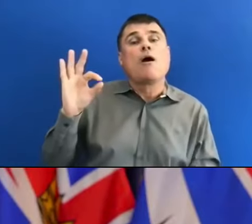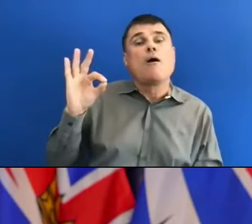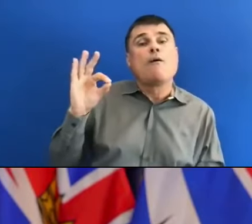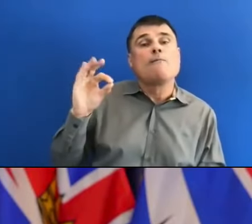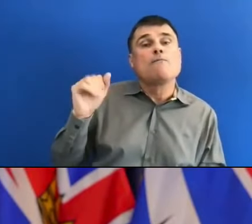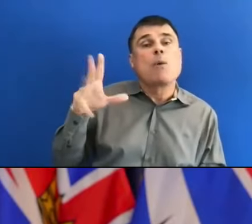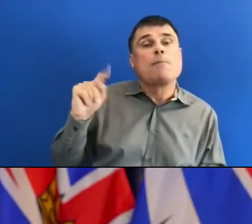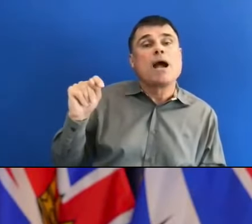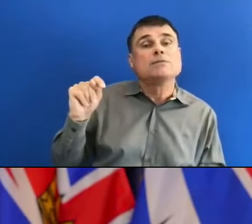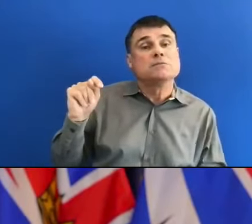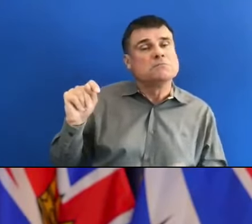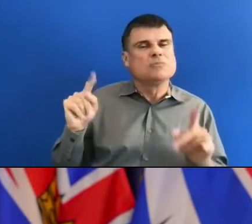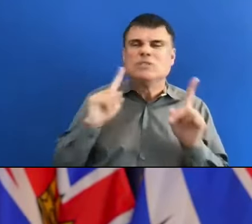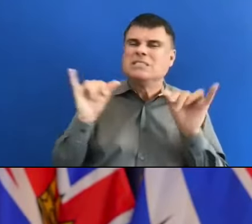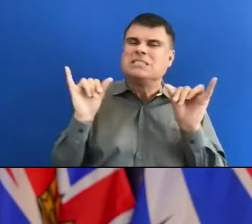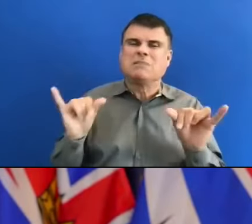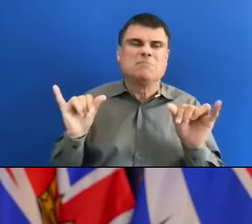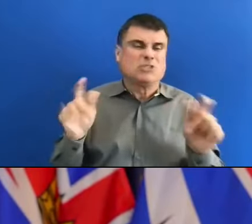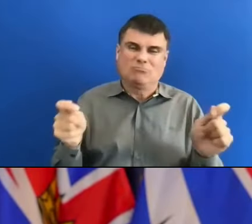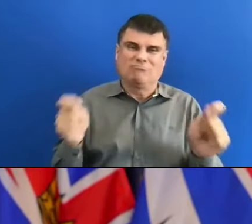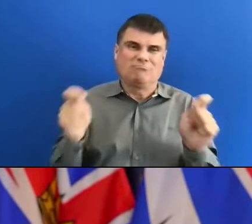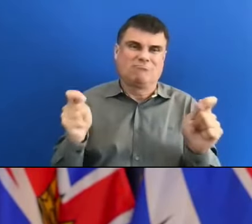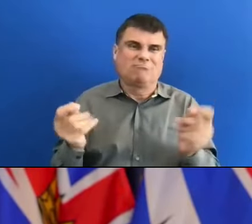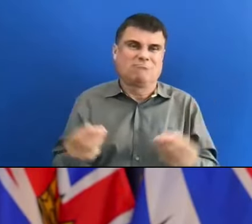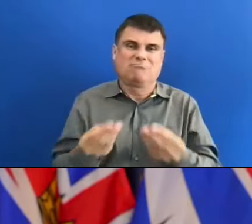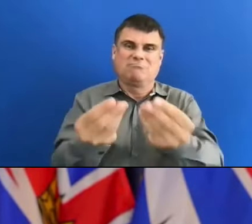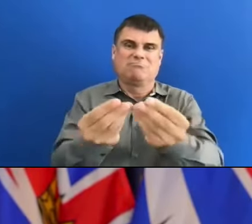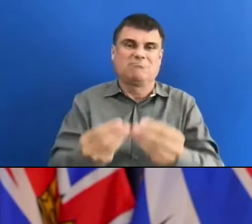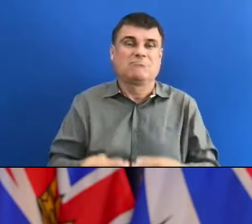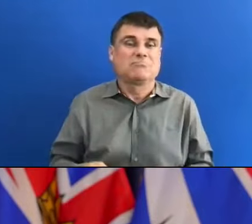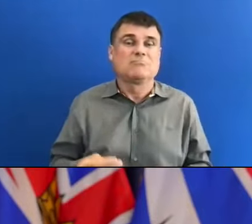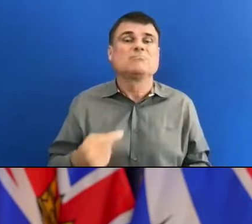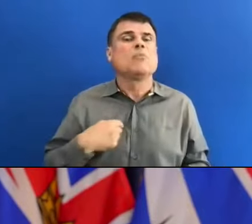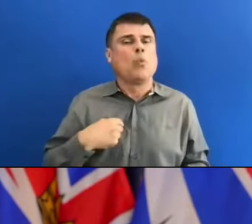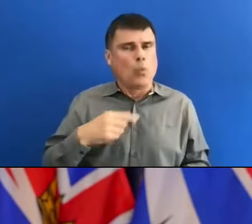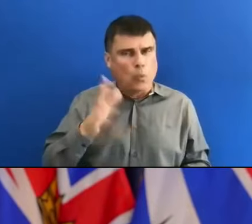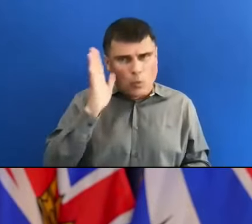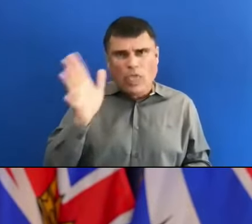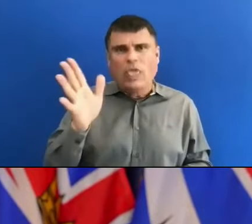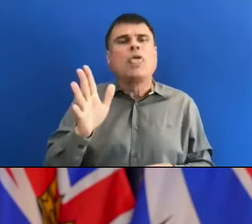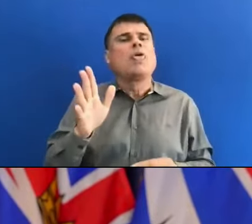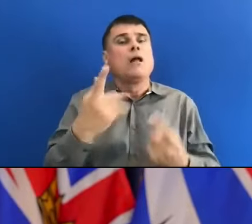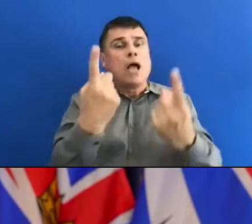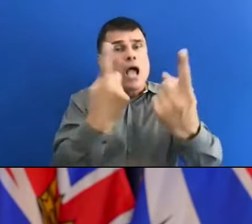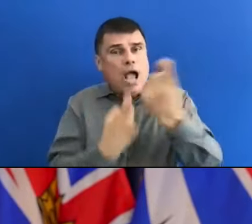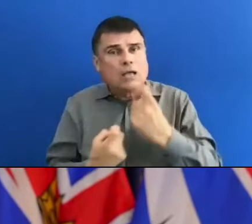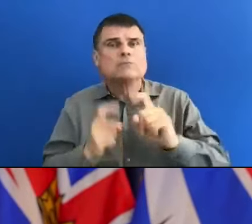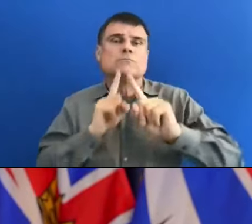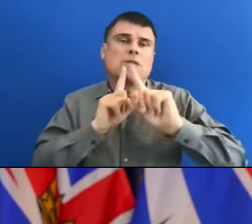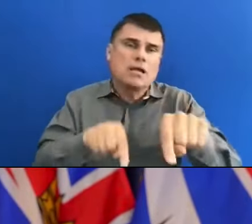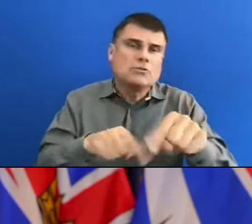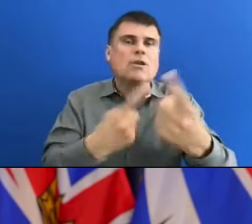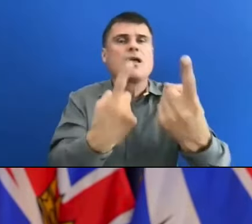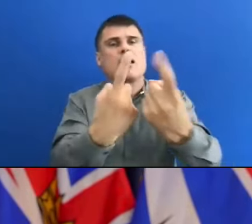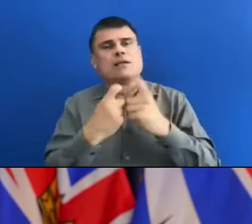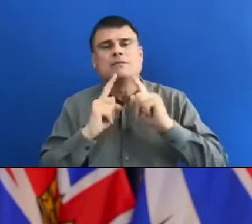circumstances but we will obviously be available when needed to you, Tanya, and to all your colleagues.